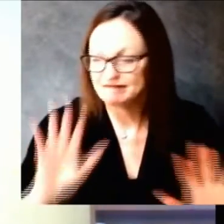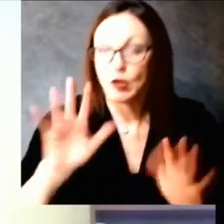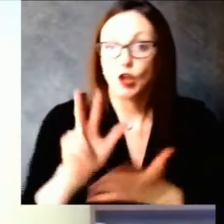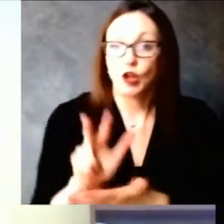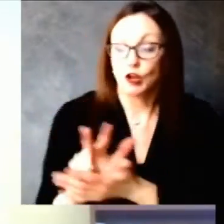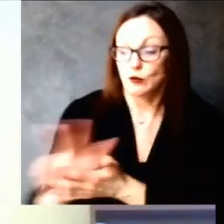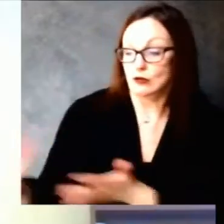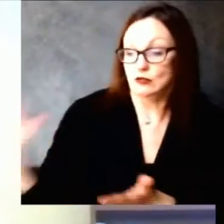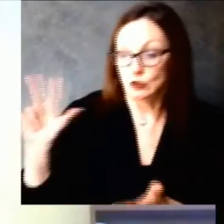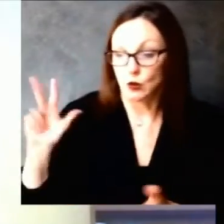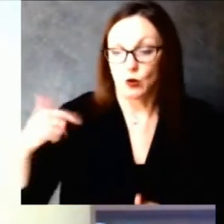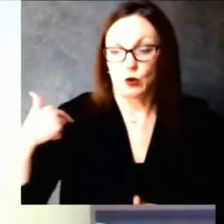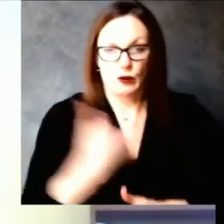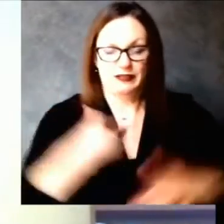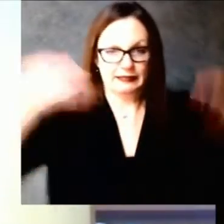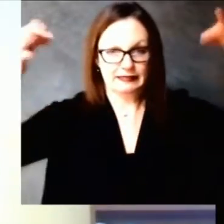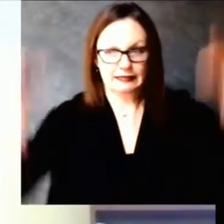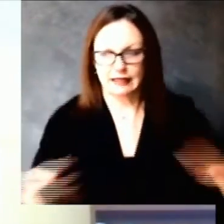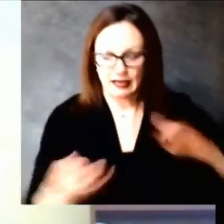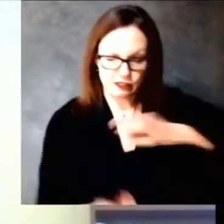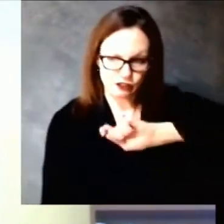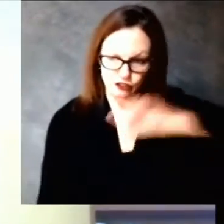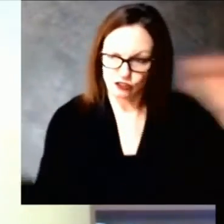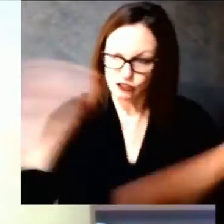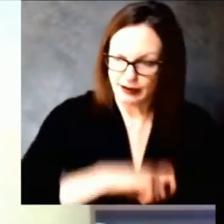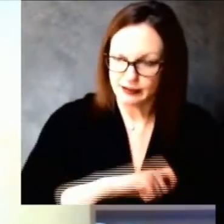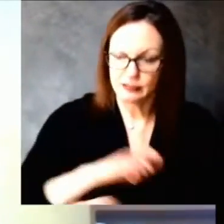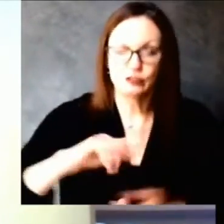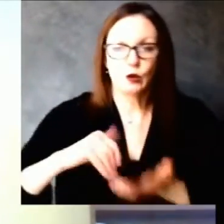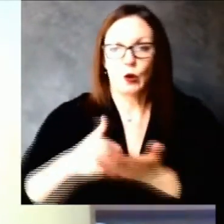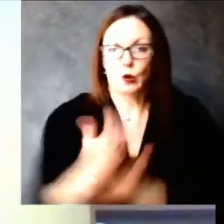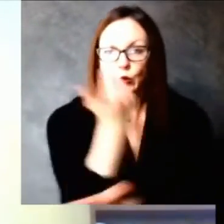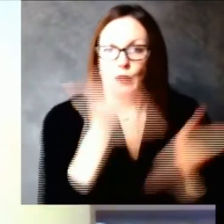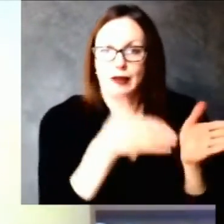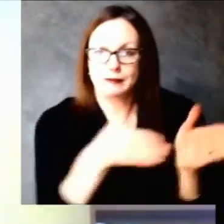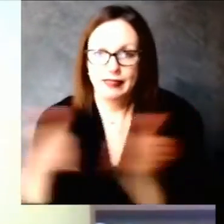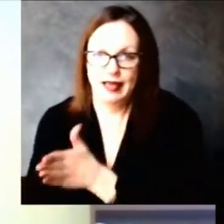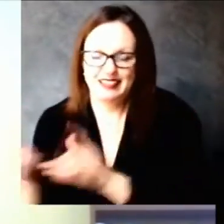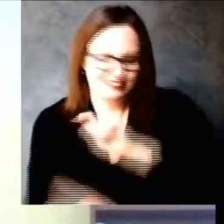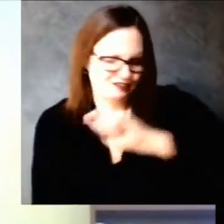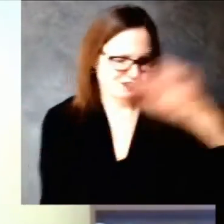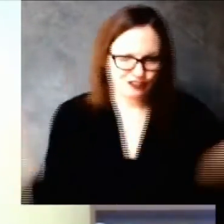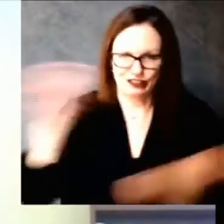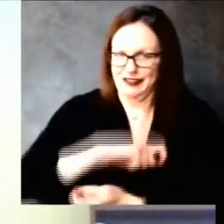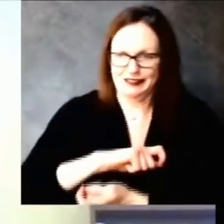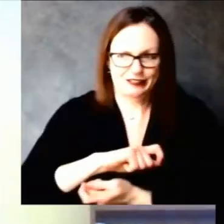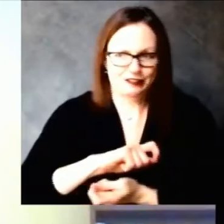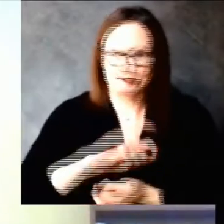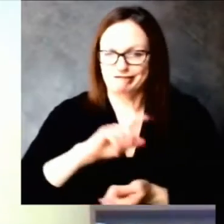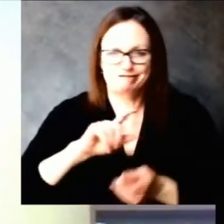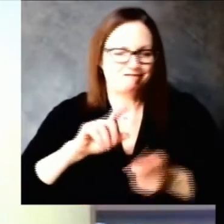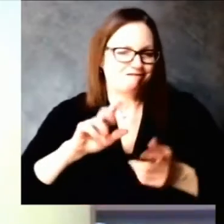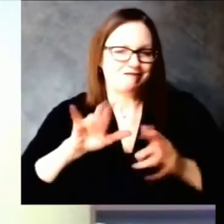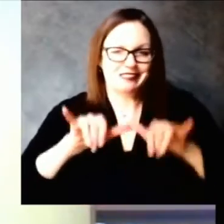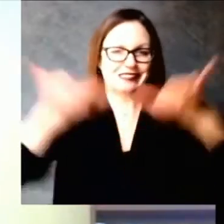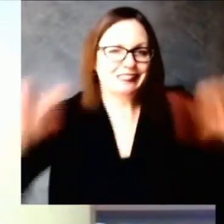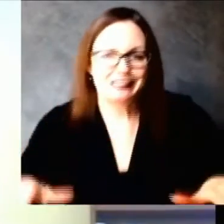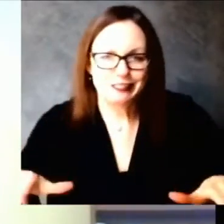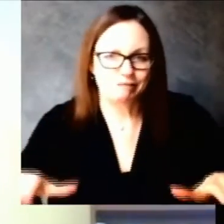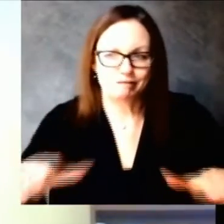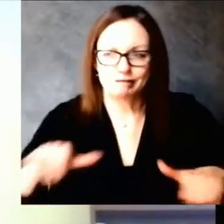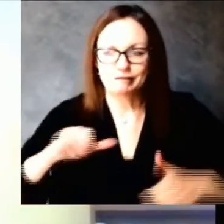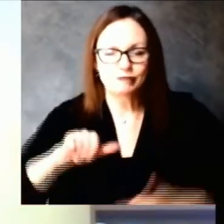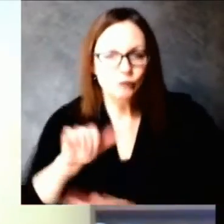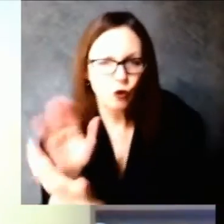i mentioned um that we might see disproportionate rates of um administration based on where the healthcare settings are in the